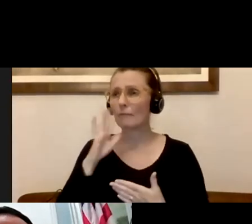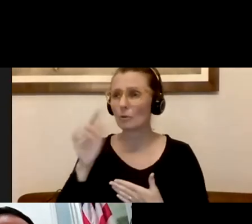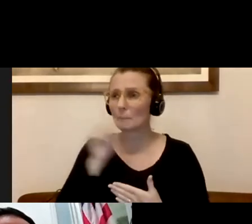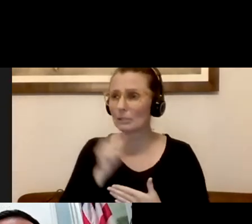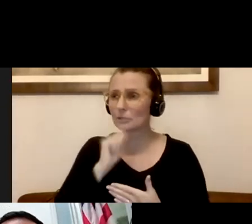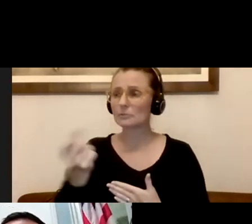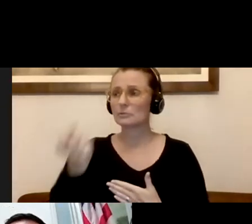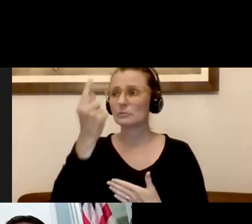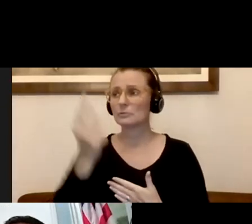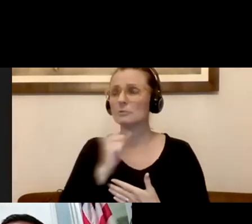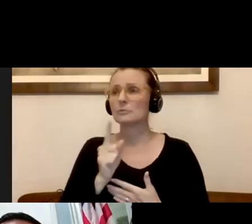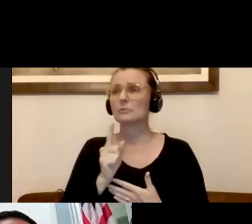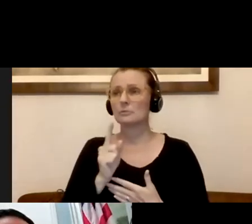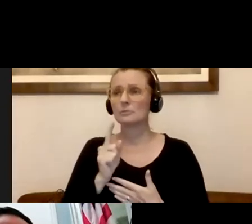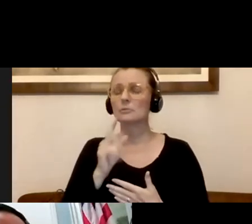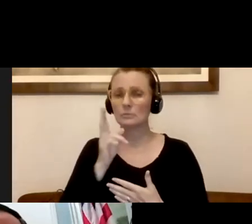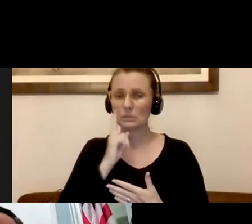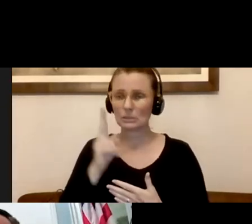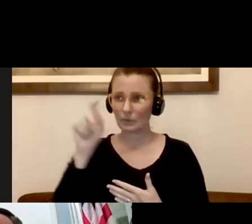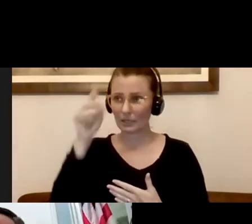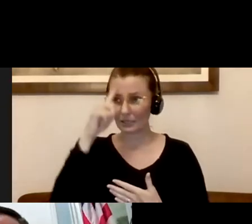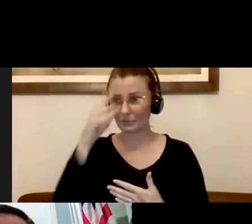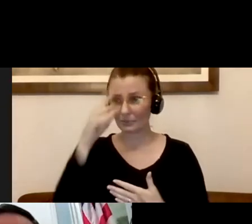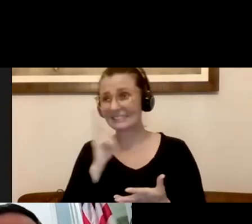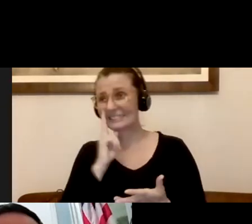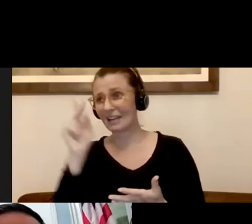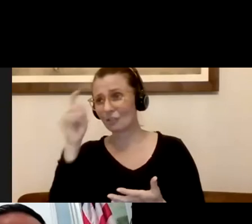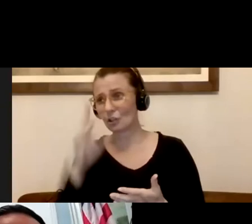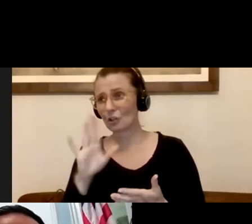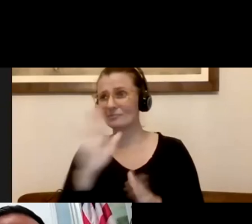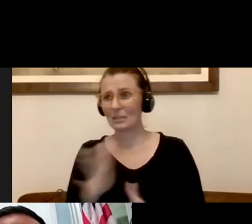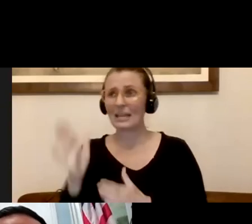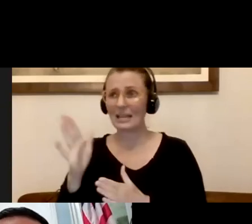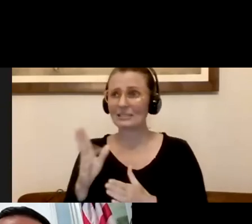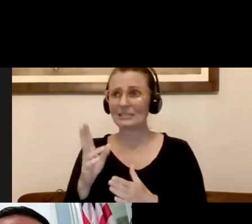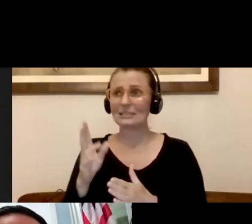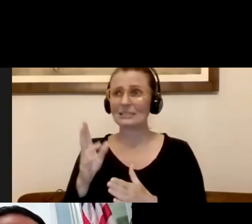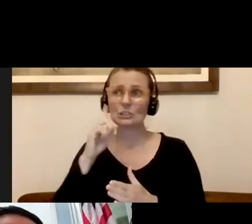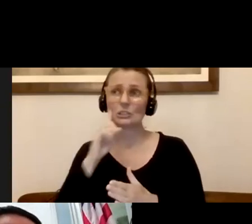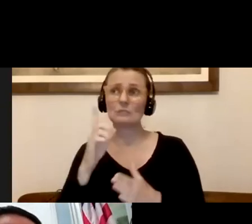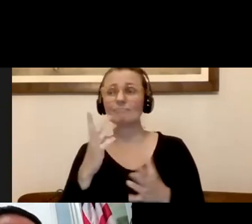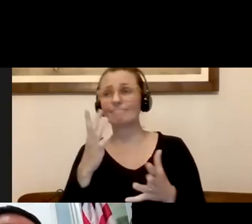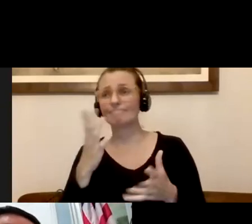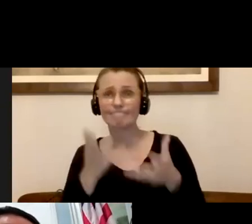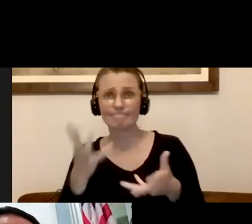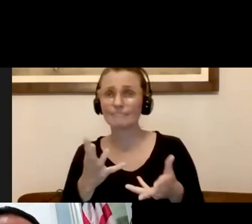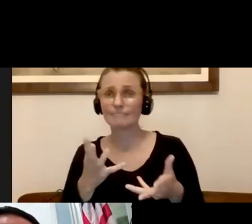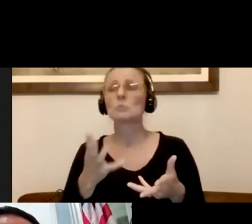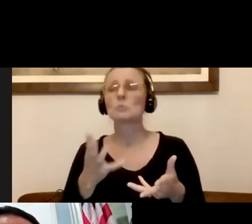understanding, and we'll see what the governor's plan is, and then we'll hear the city's announcement based on after we're done analyzing that plan.